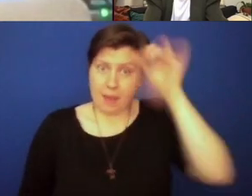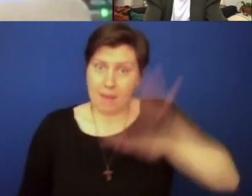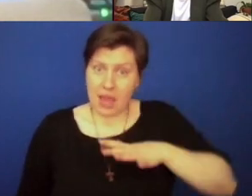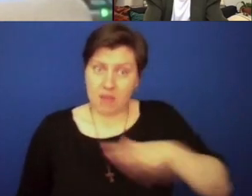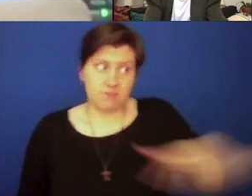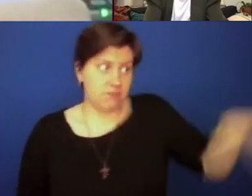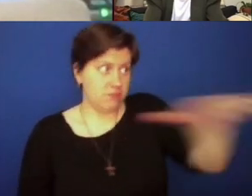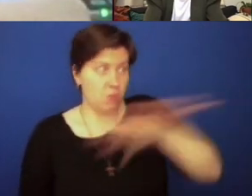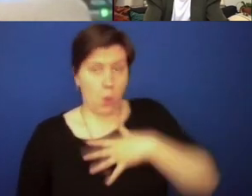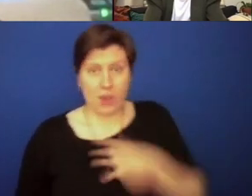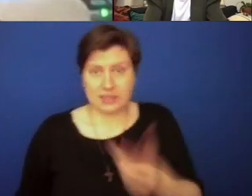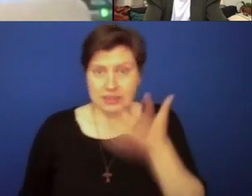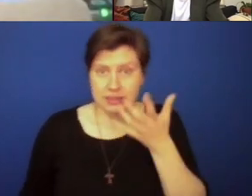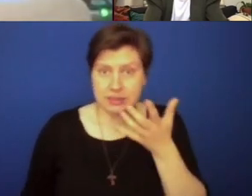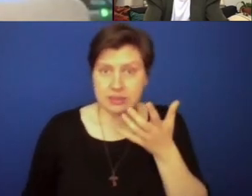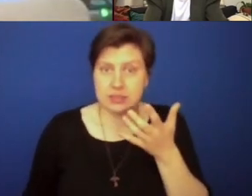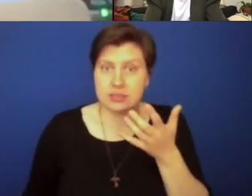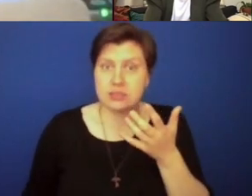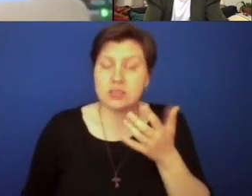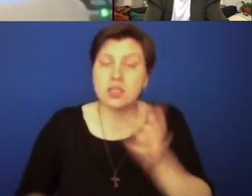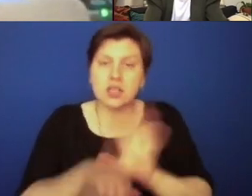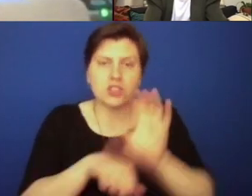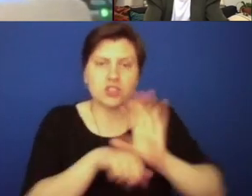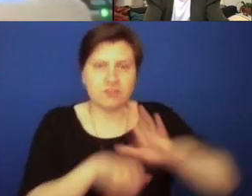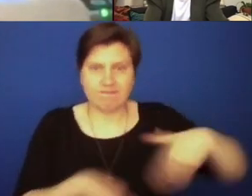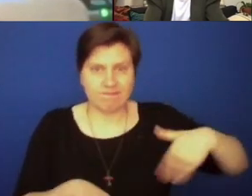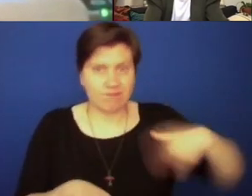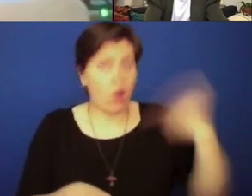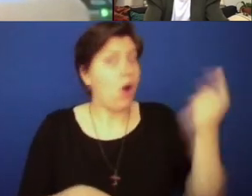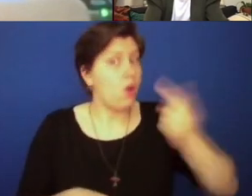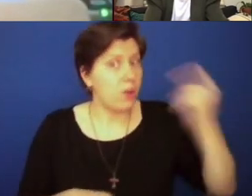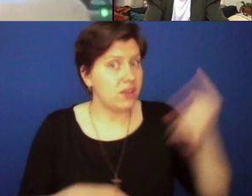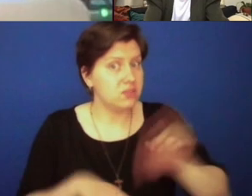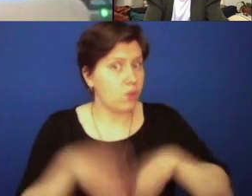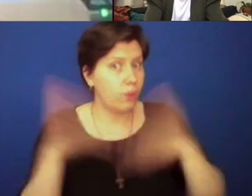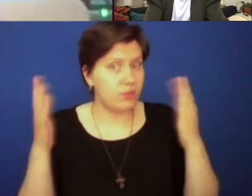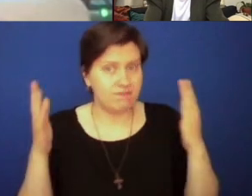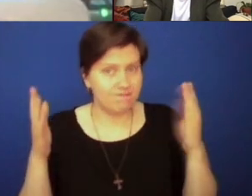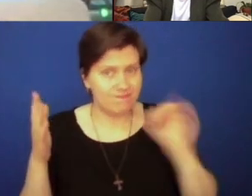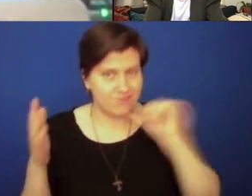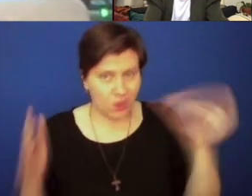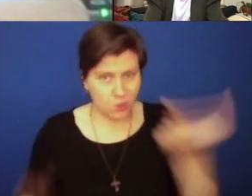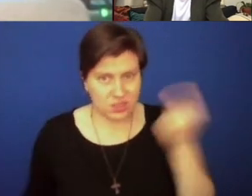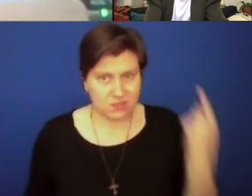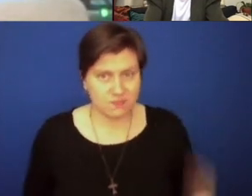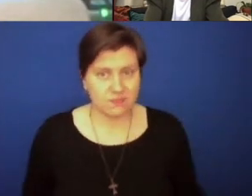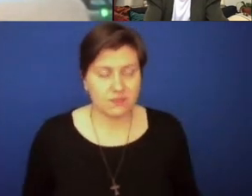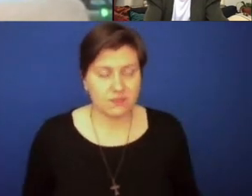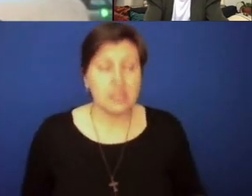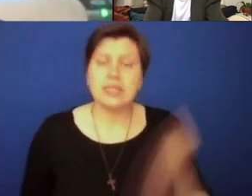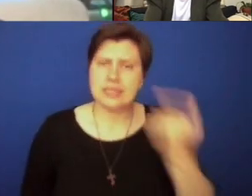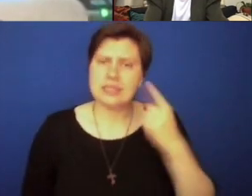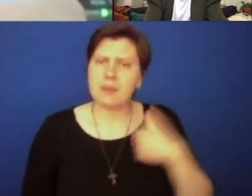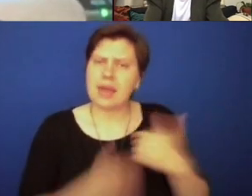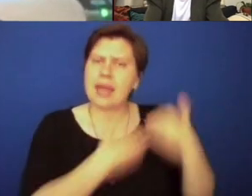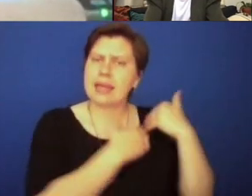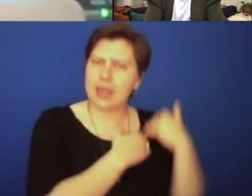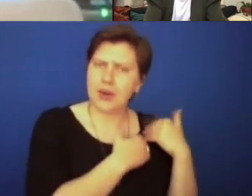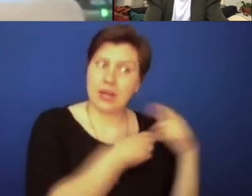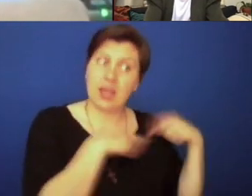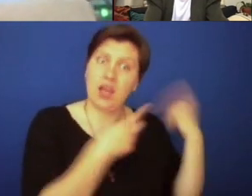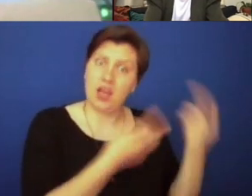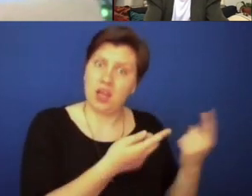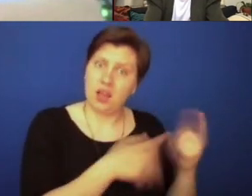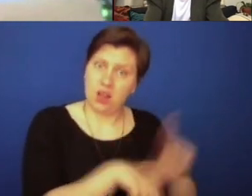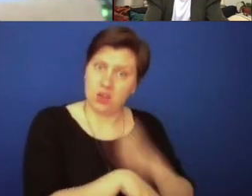And again, how the church hasn't always been receptive or open to that. And one thing that I do carry, and, you know, I've carried it for a long,